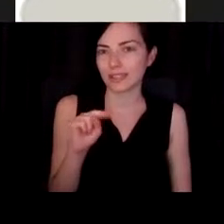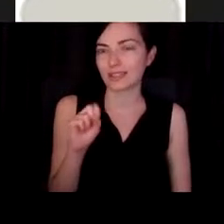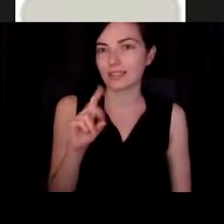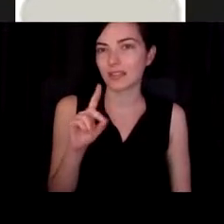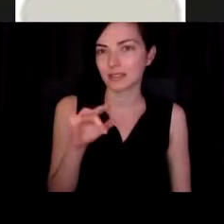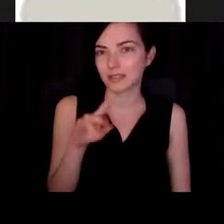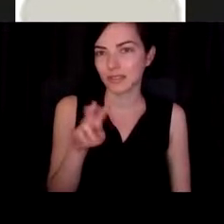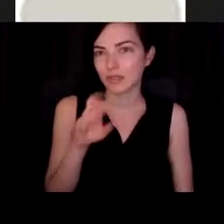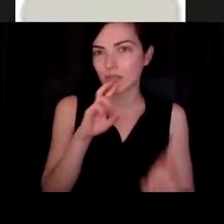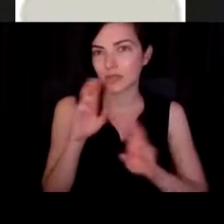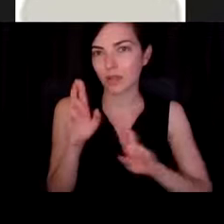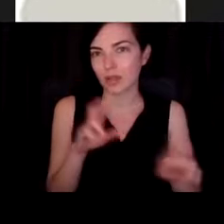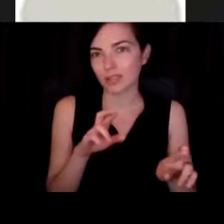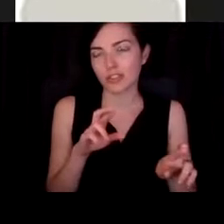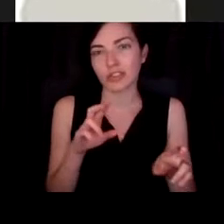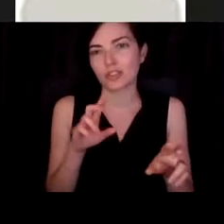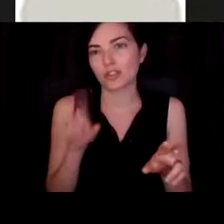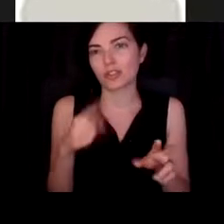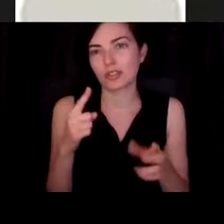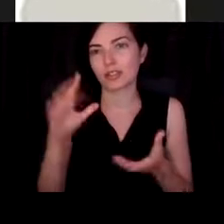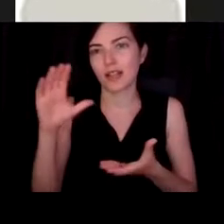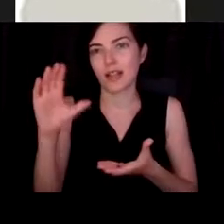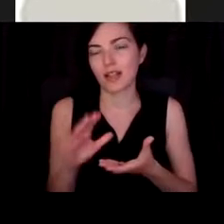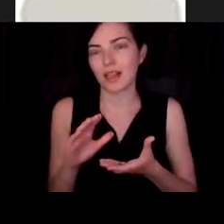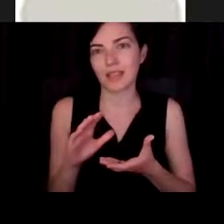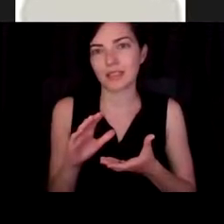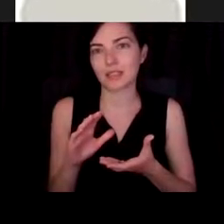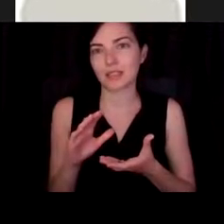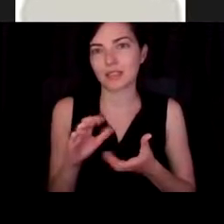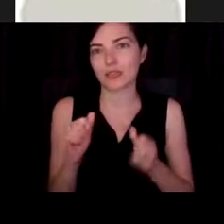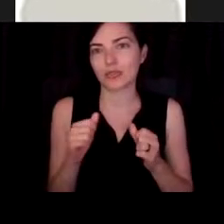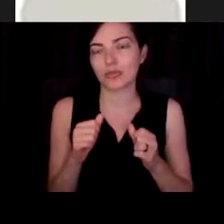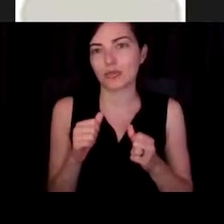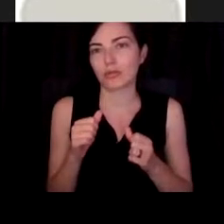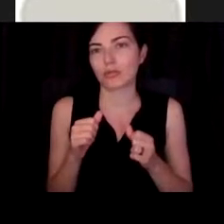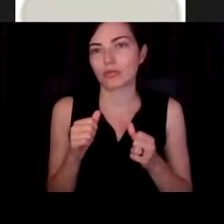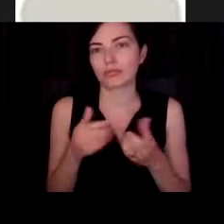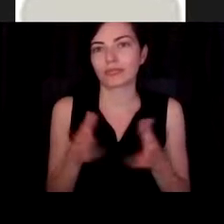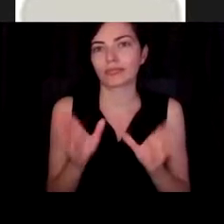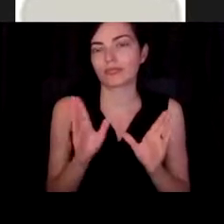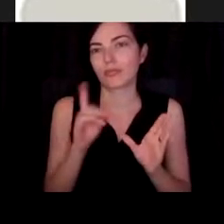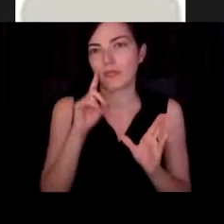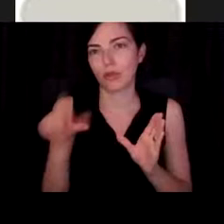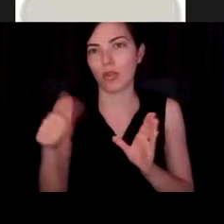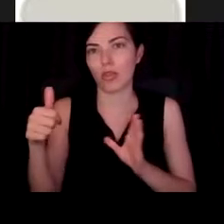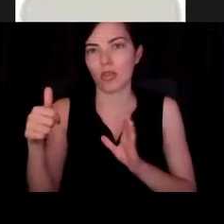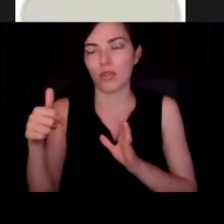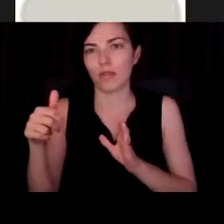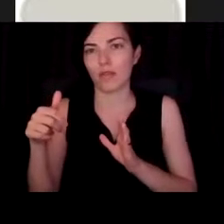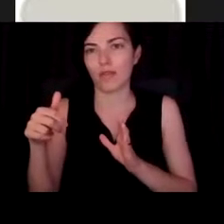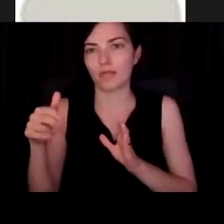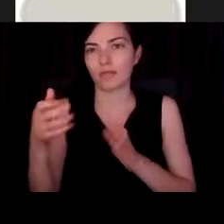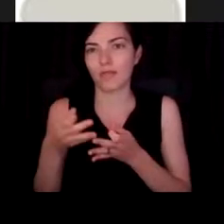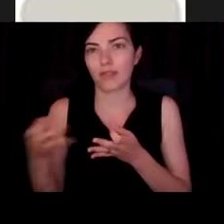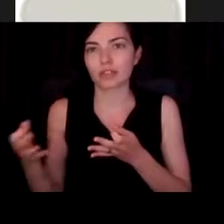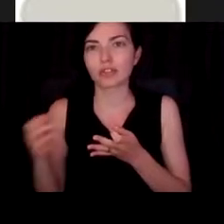to other environmental factors. So something that wouldn't result in a heart defect if you